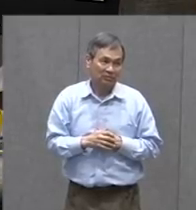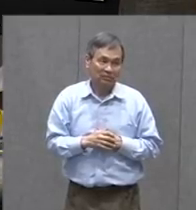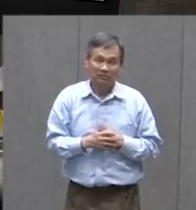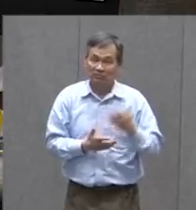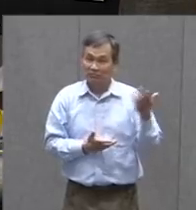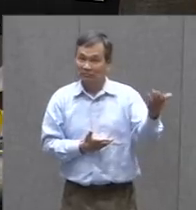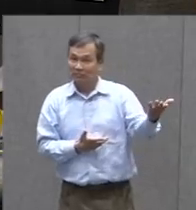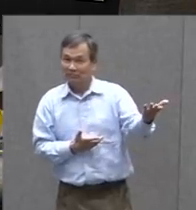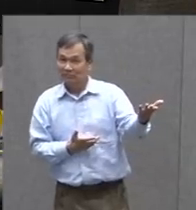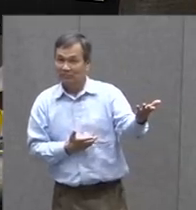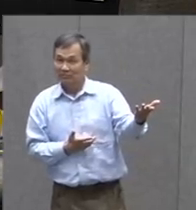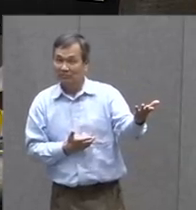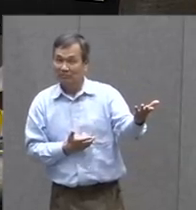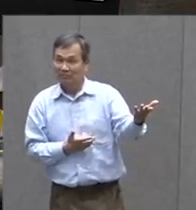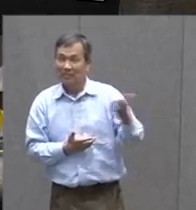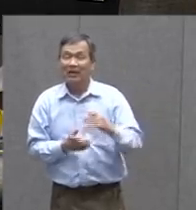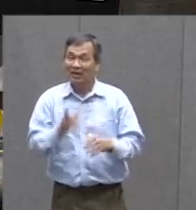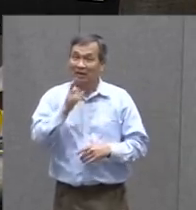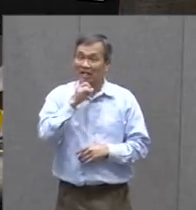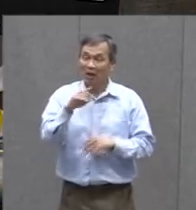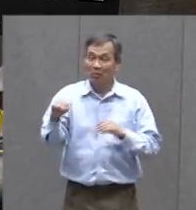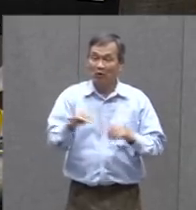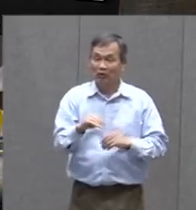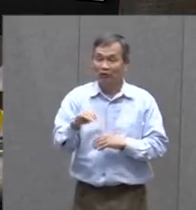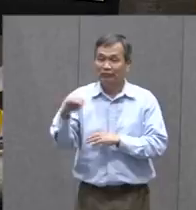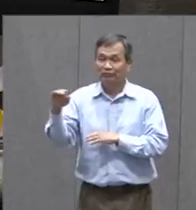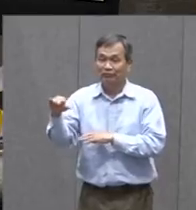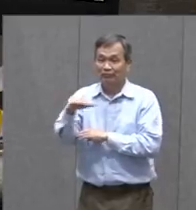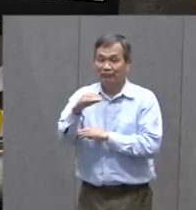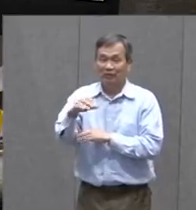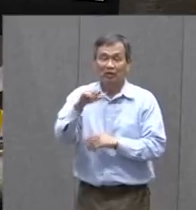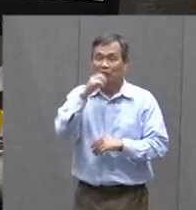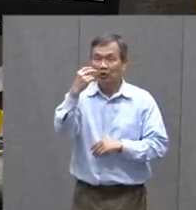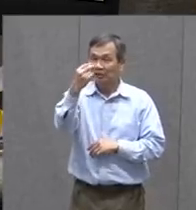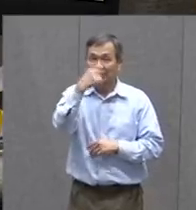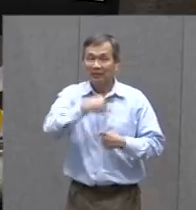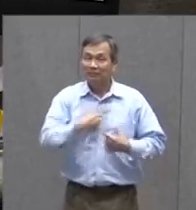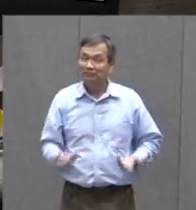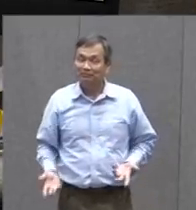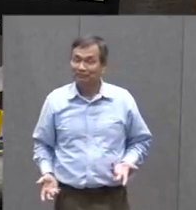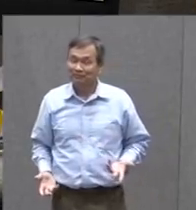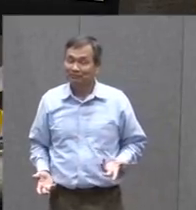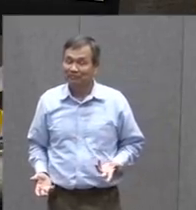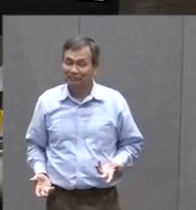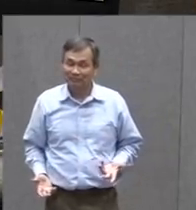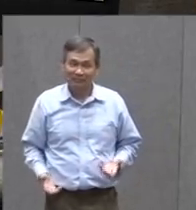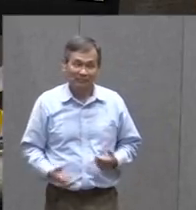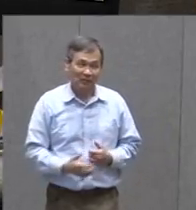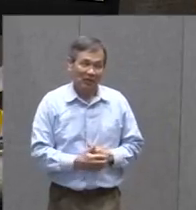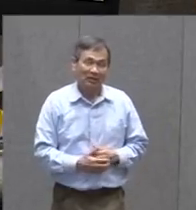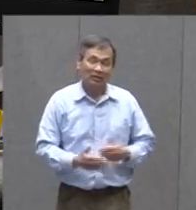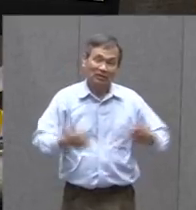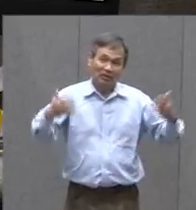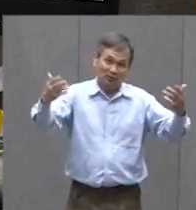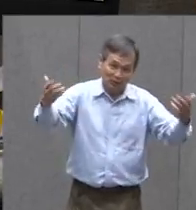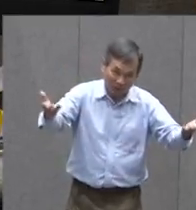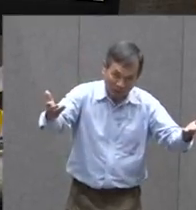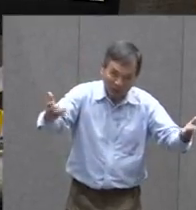He Can Come Out And Actually Move And You Won't See Me Behind It I Can Put It On A Table So